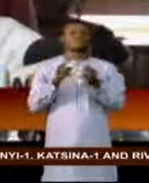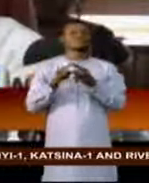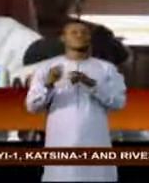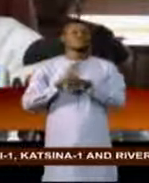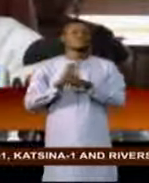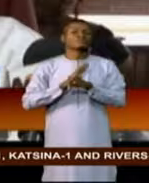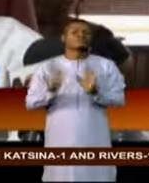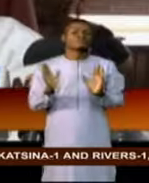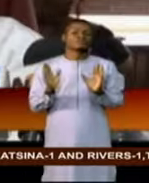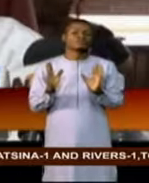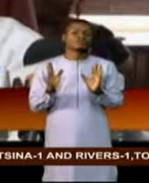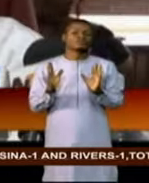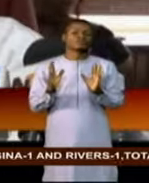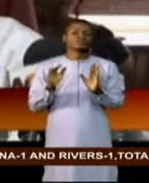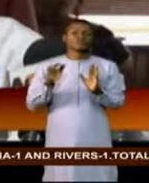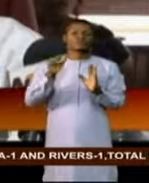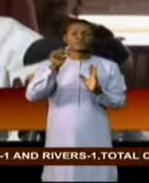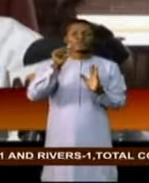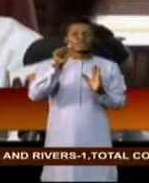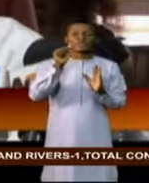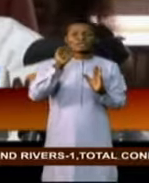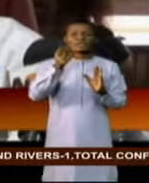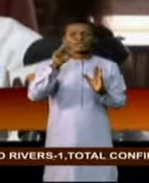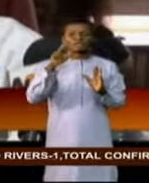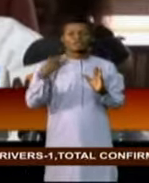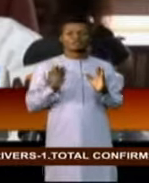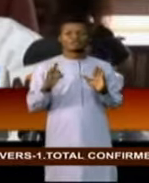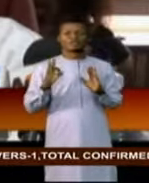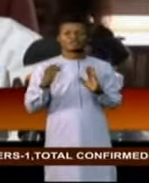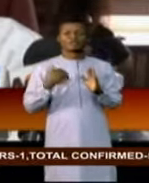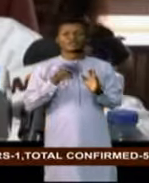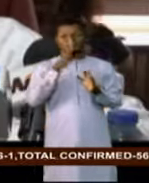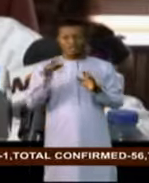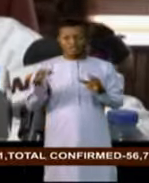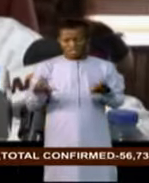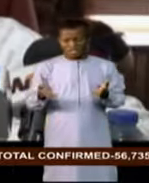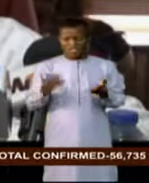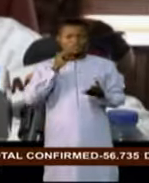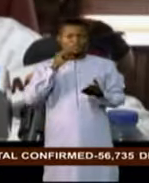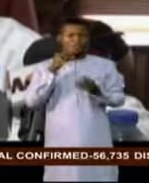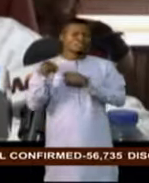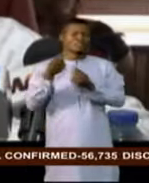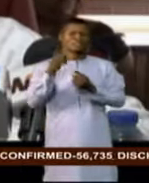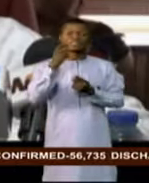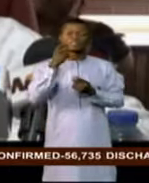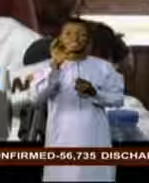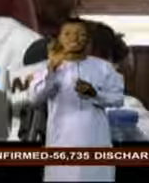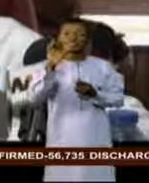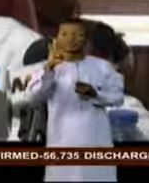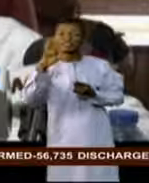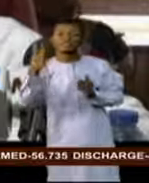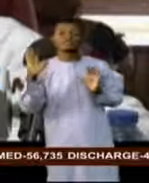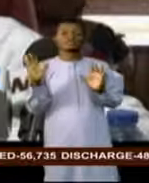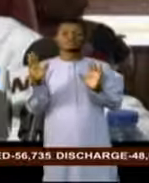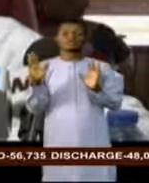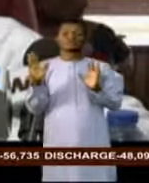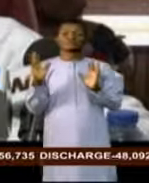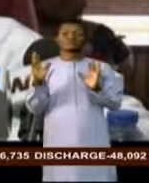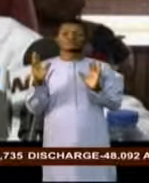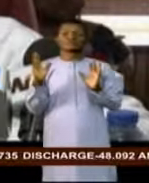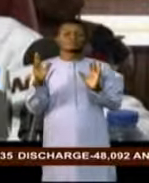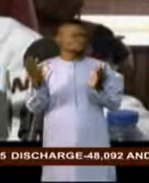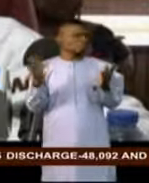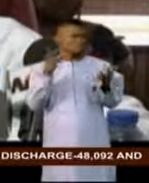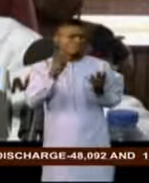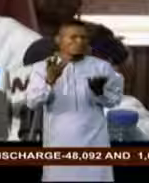business. Air France KLM has been in Nigeria since 1946, which is a huge, huge point. There is no carrier that has that record